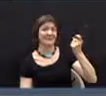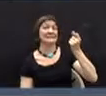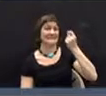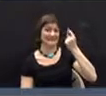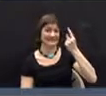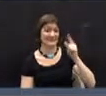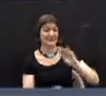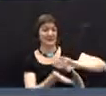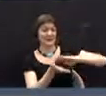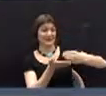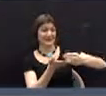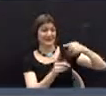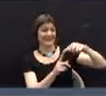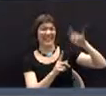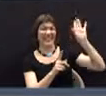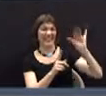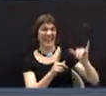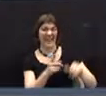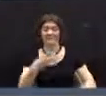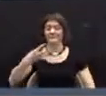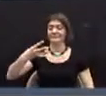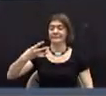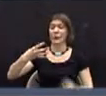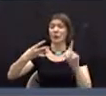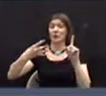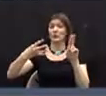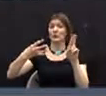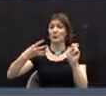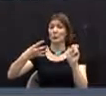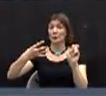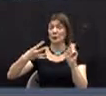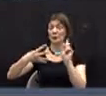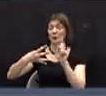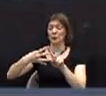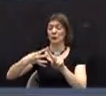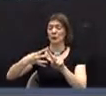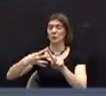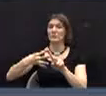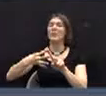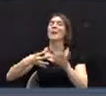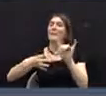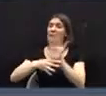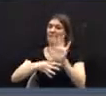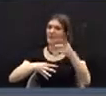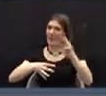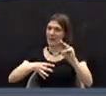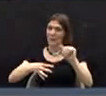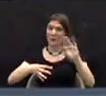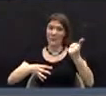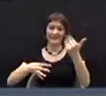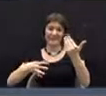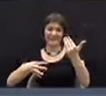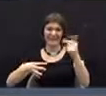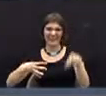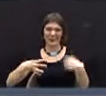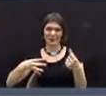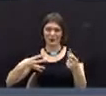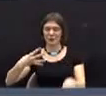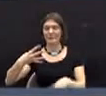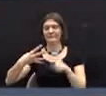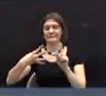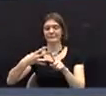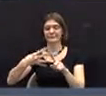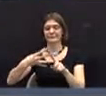that such payment of the installments shall be made on or before 5 p.m. August 15, 2014,